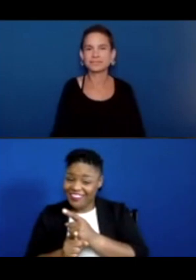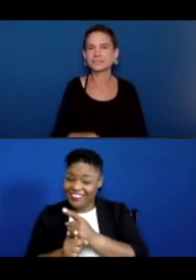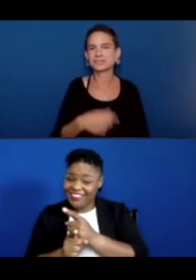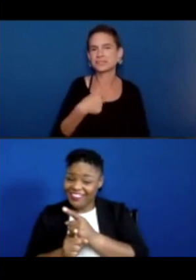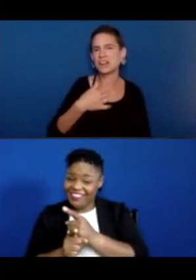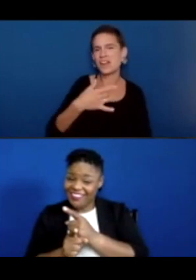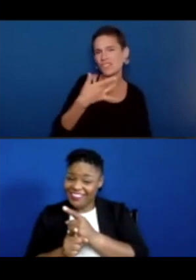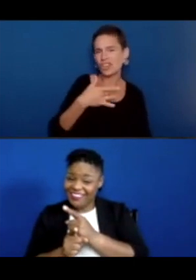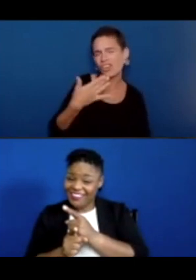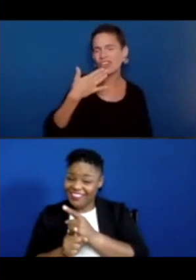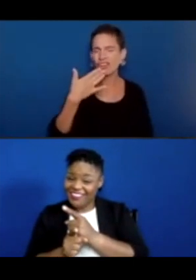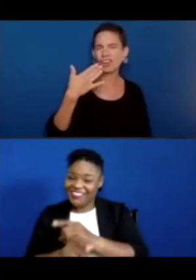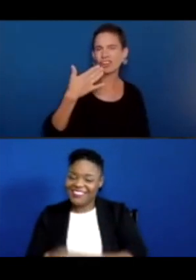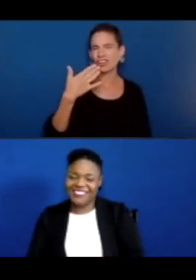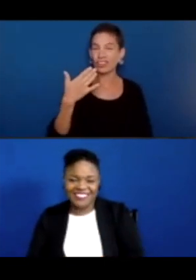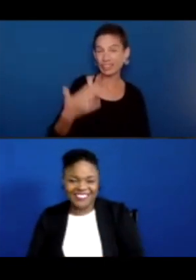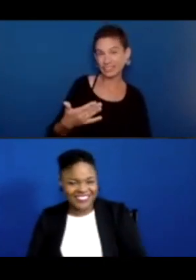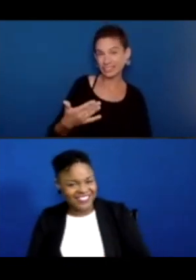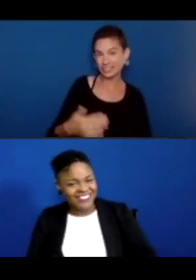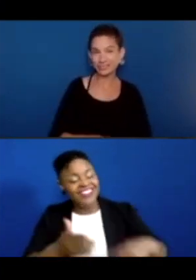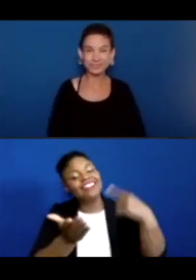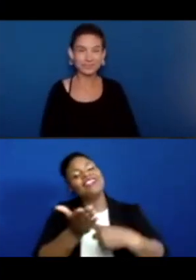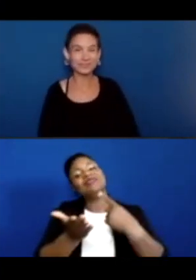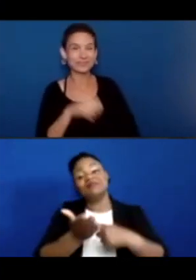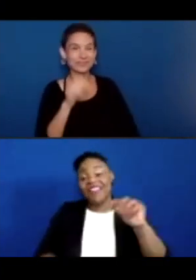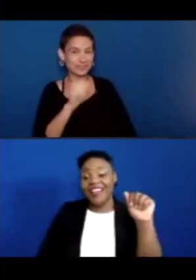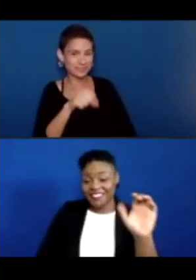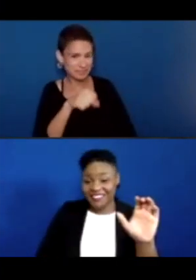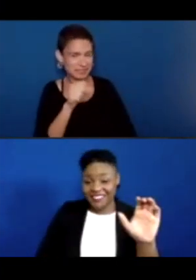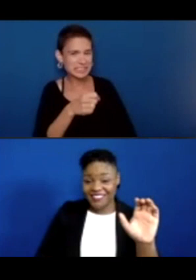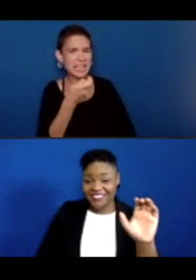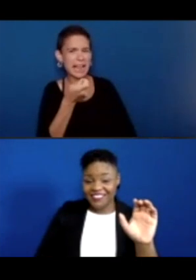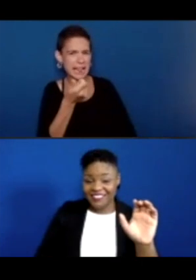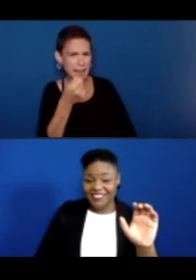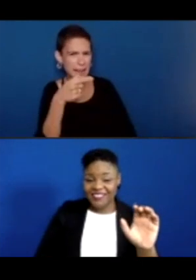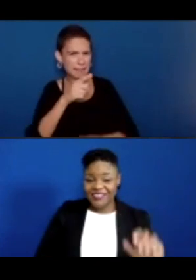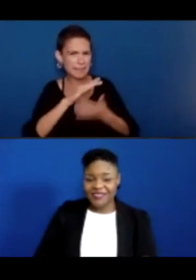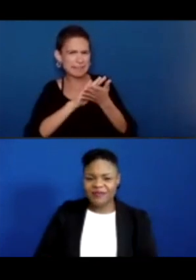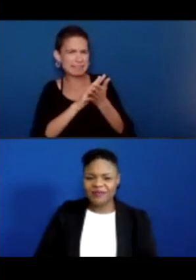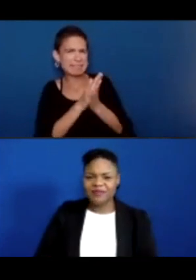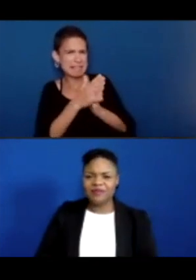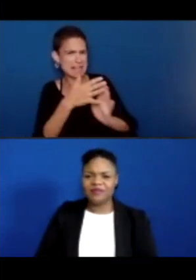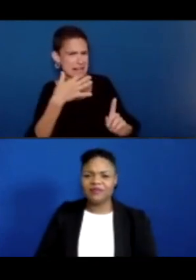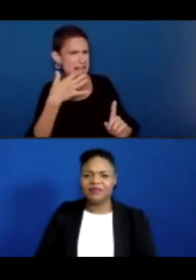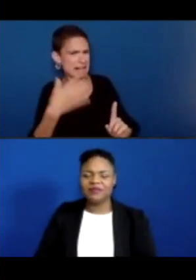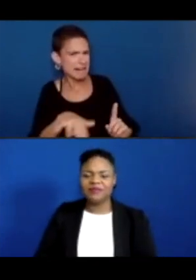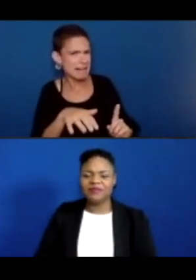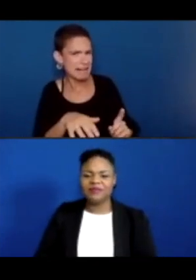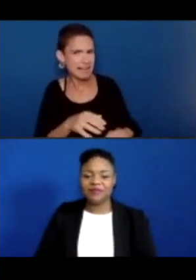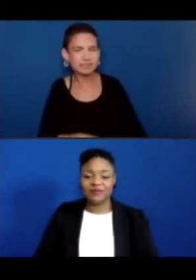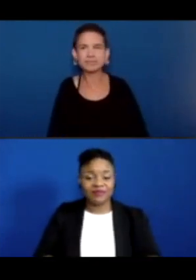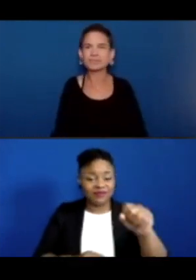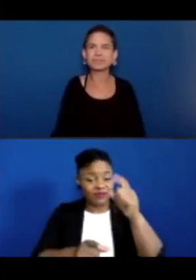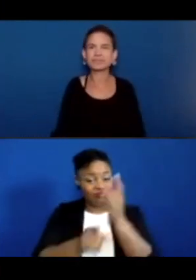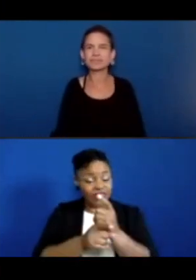one is actually a little turning. It's getting hot. It's getting getting hot. You know why it's getting hot?